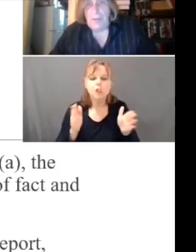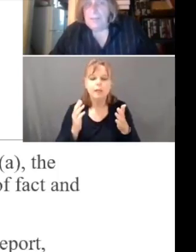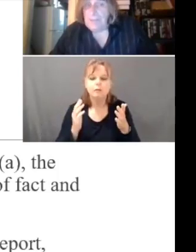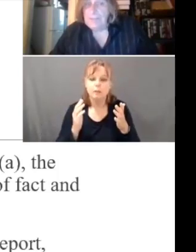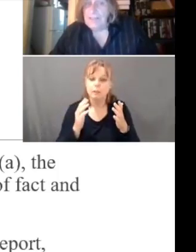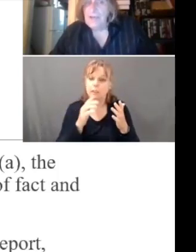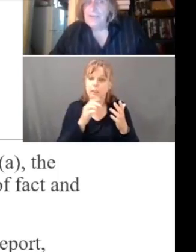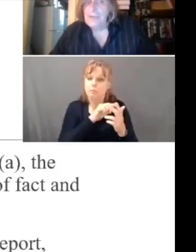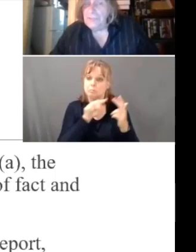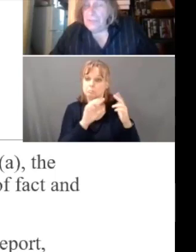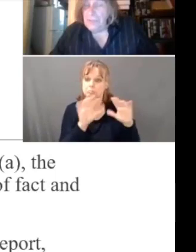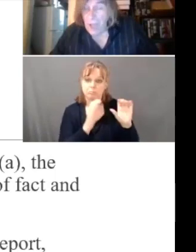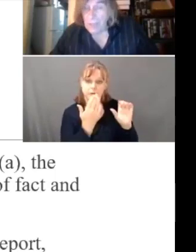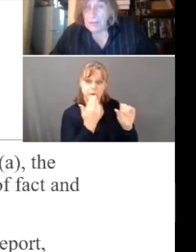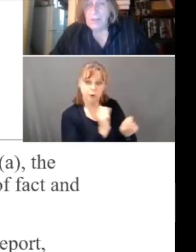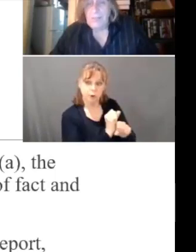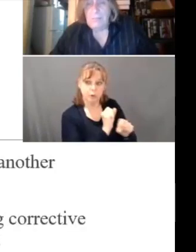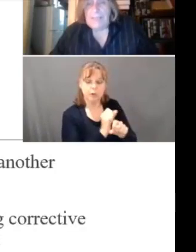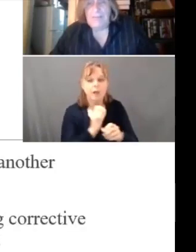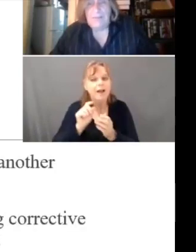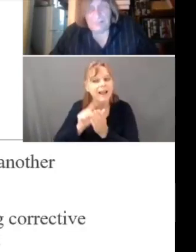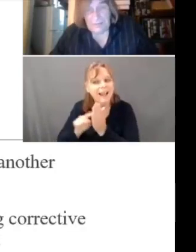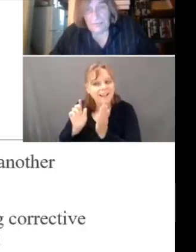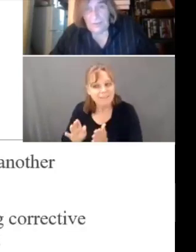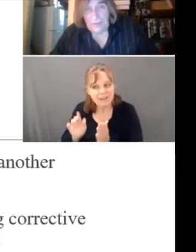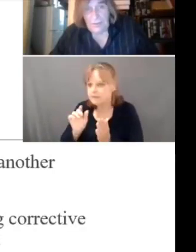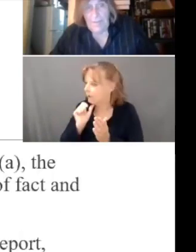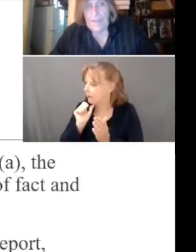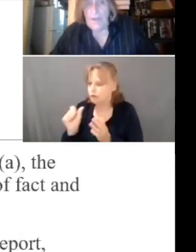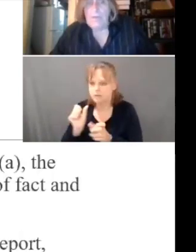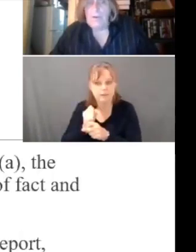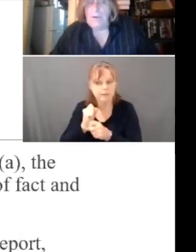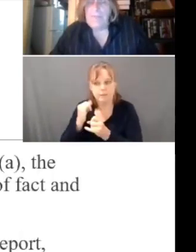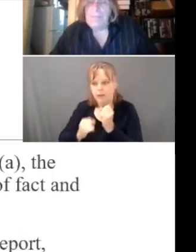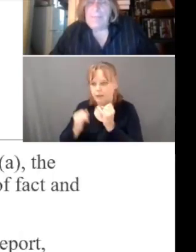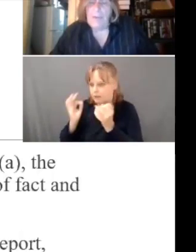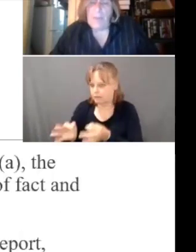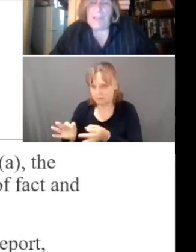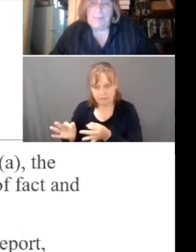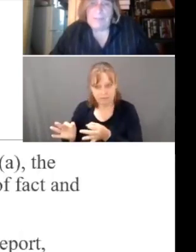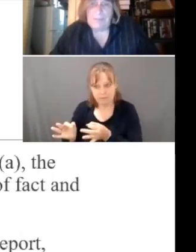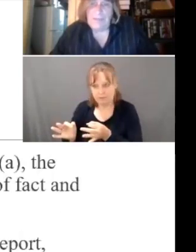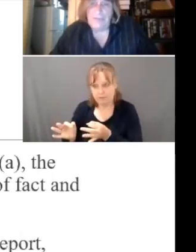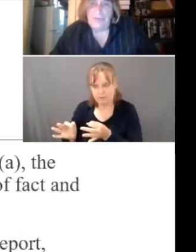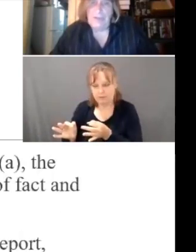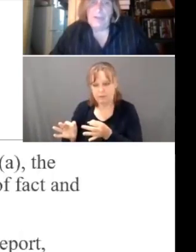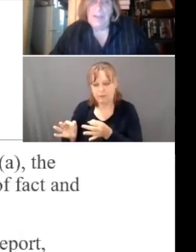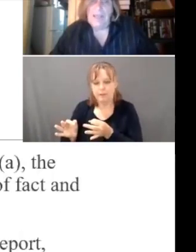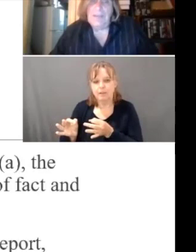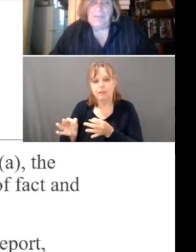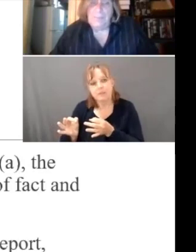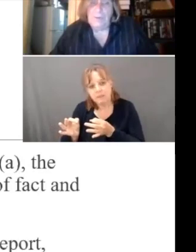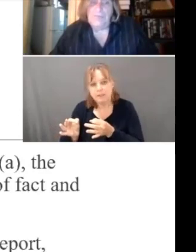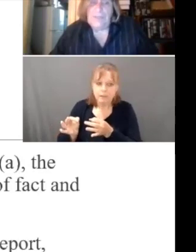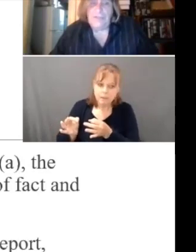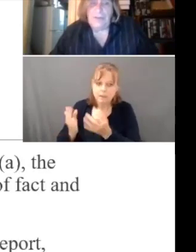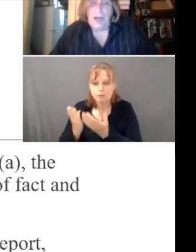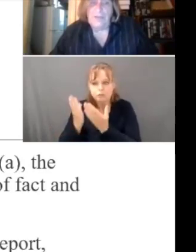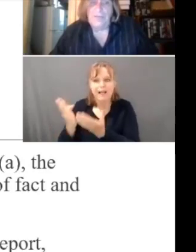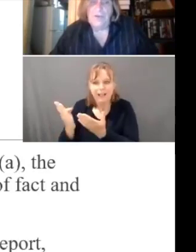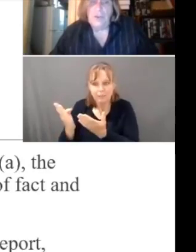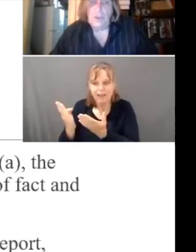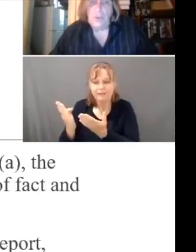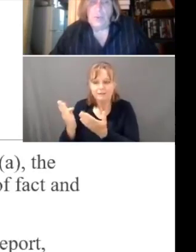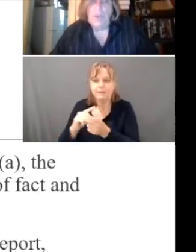job. The investigator does not make the decision. However, they make a recommendation and it's the person in